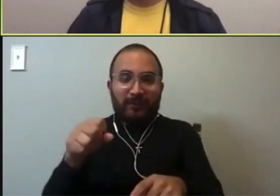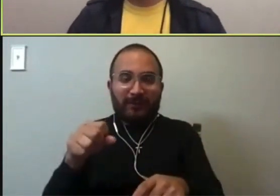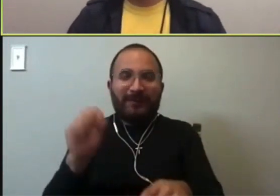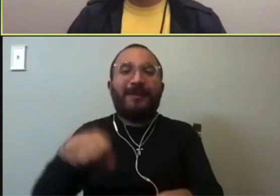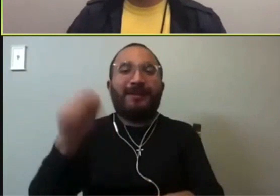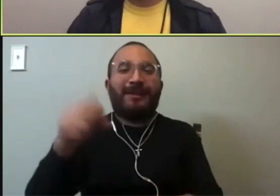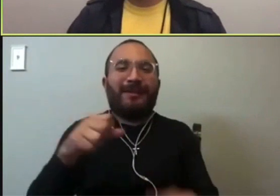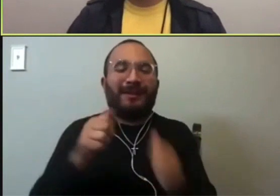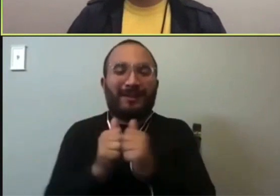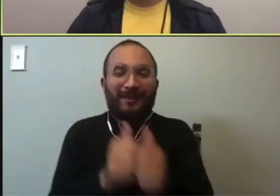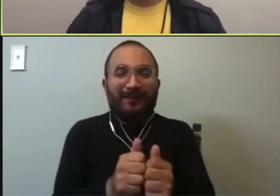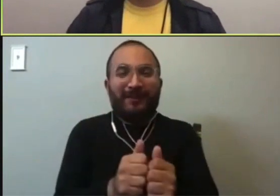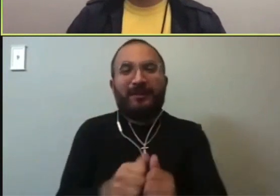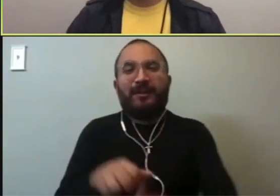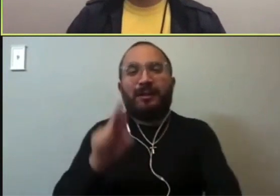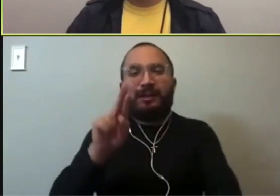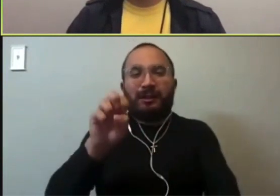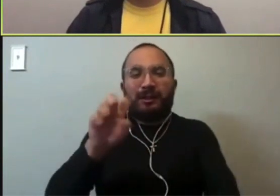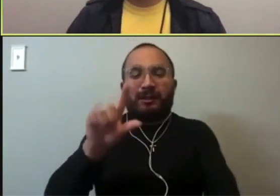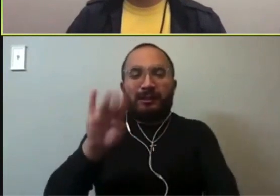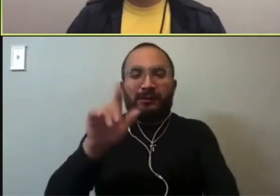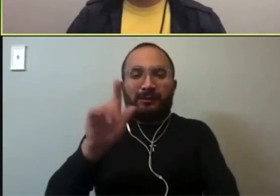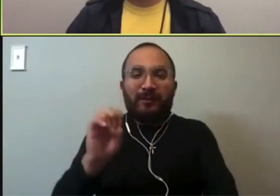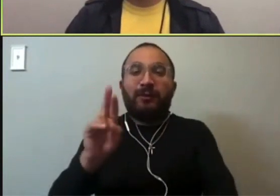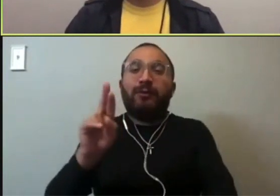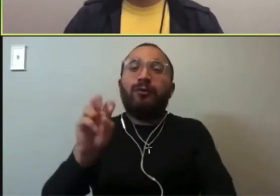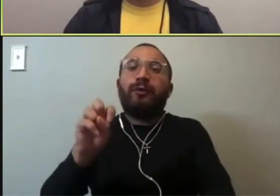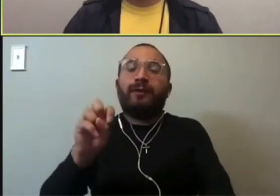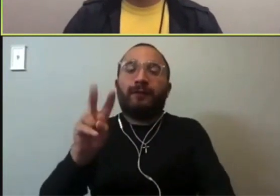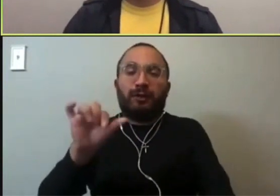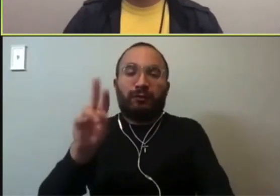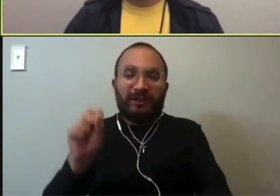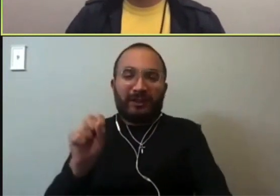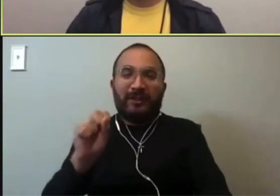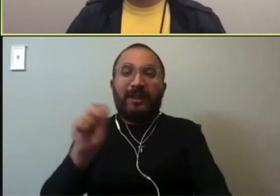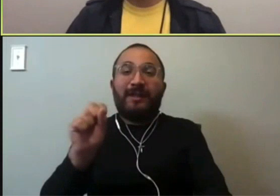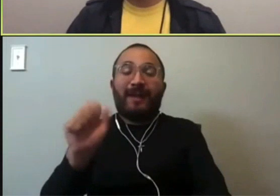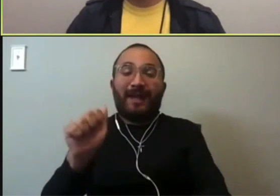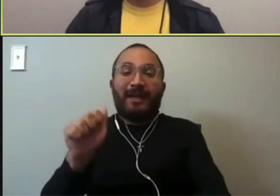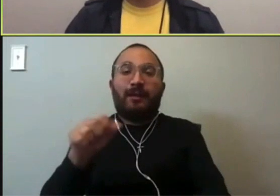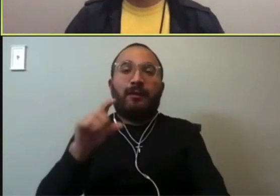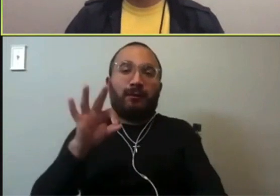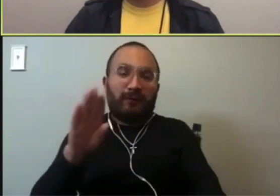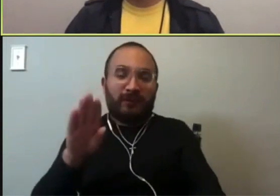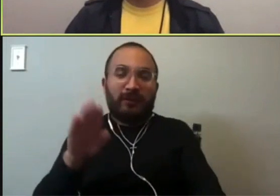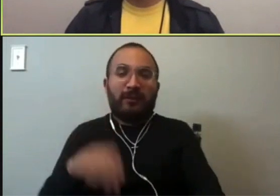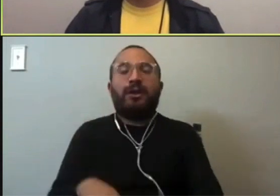Yes. You can follow us at Reliable Revolutionaries SA on Facebook and also at our website,